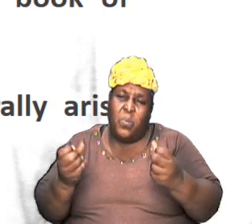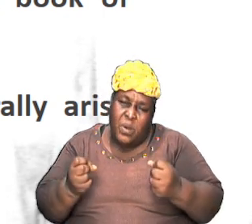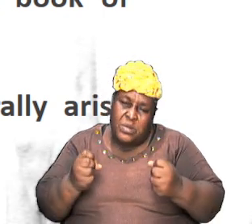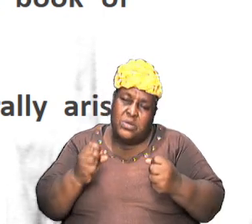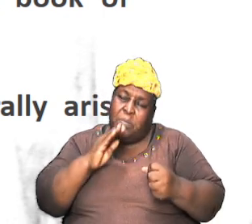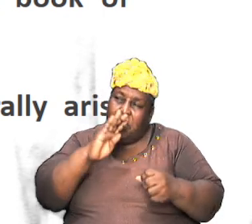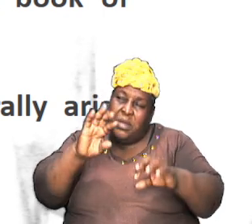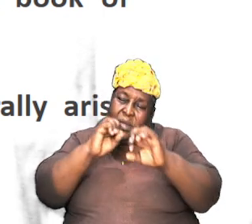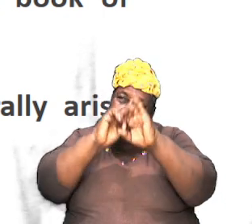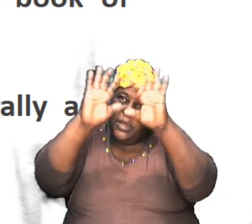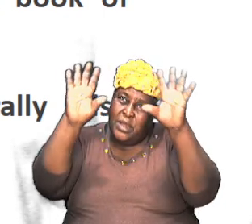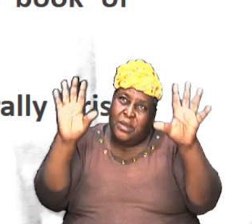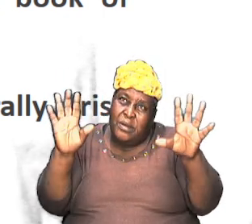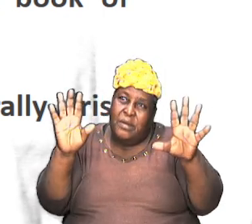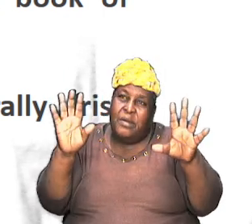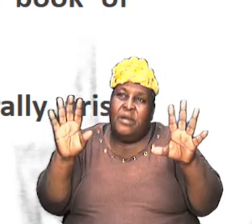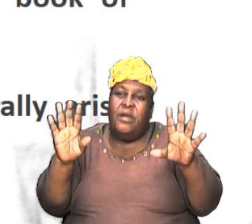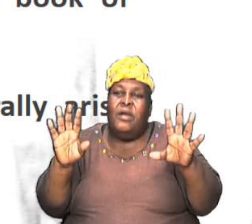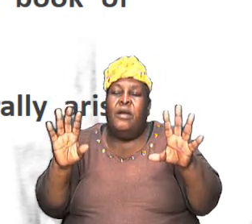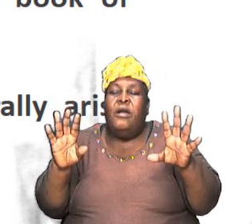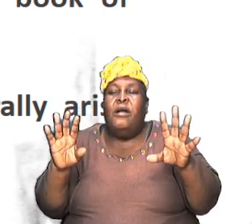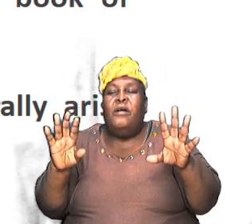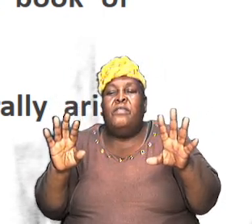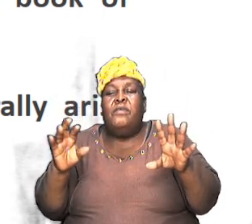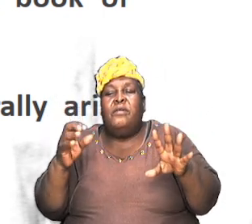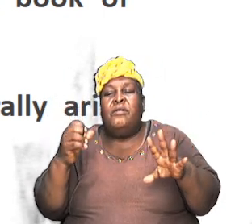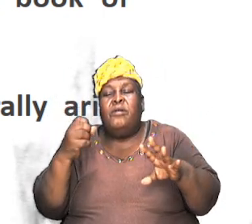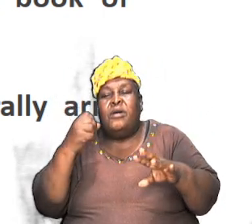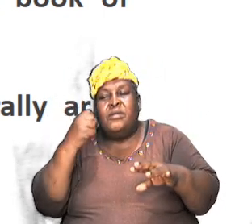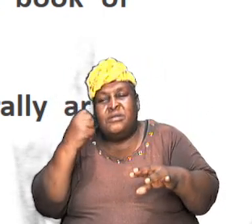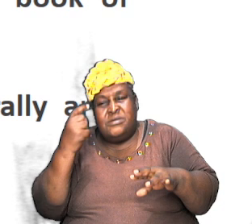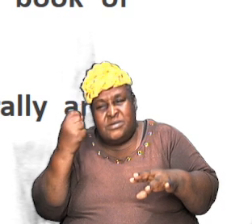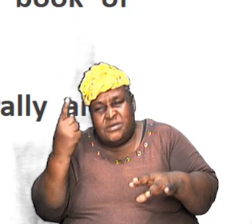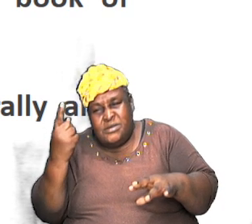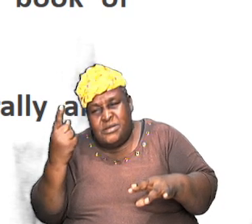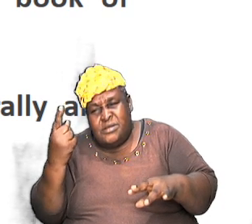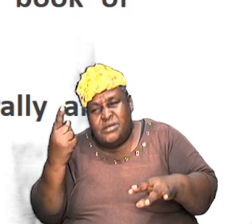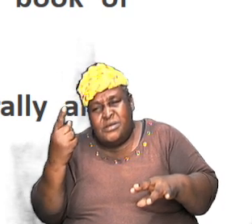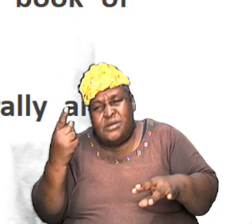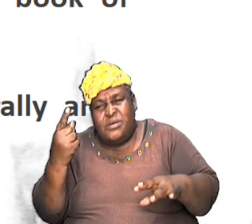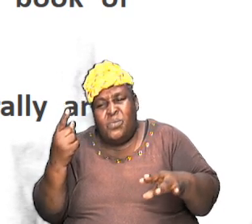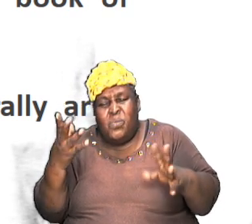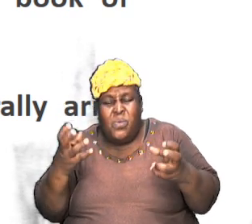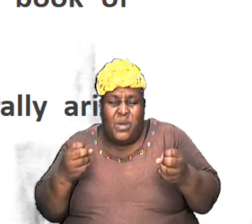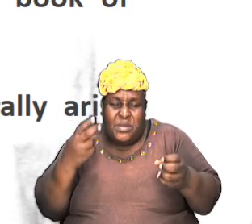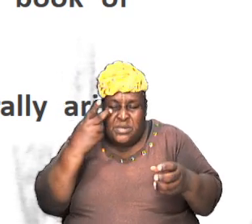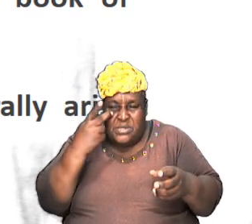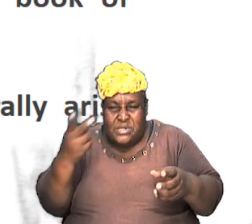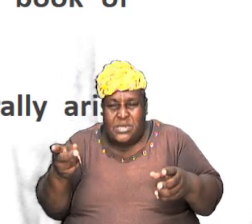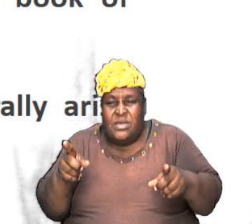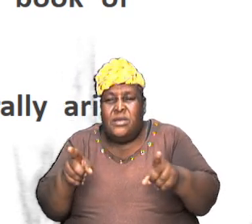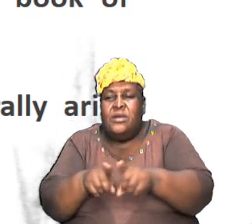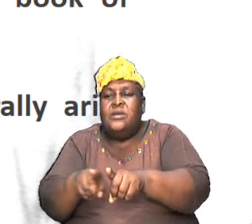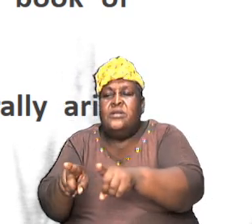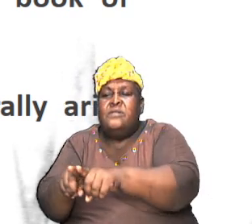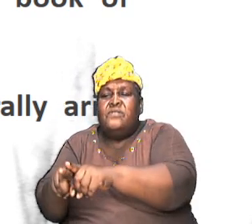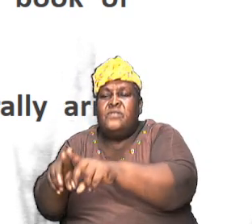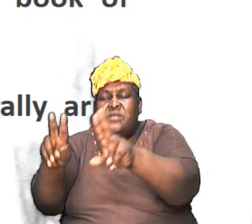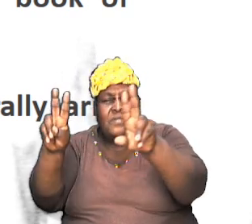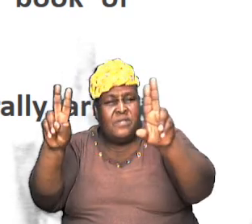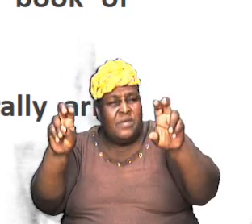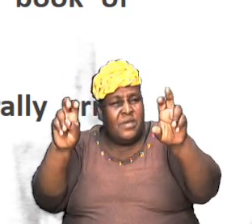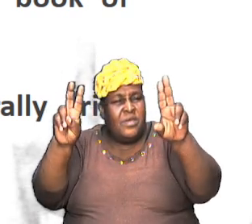be clear in terms of the breakdown of the book we wanted to see what the different themes